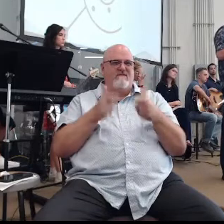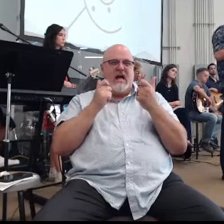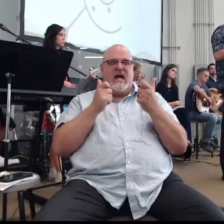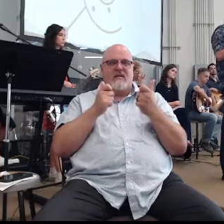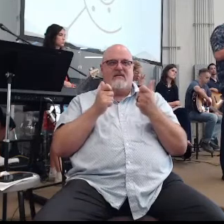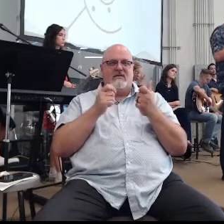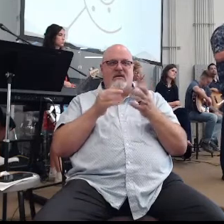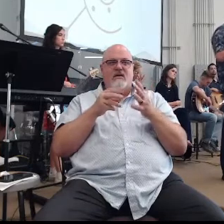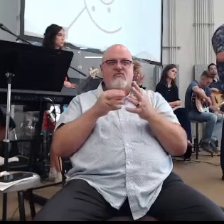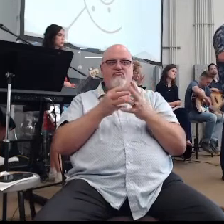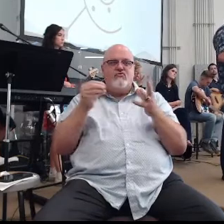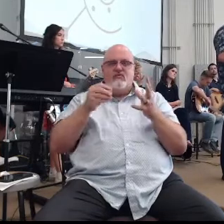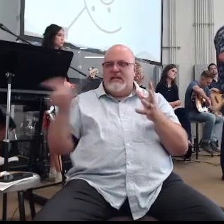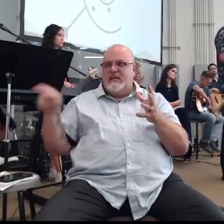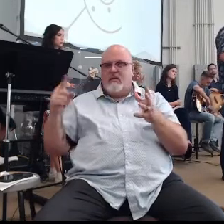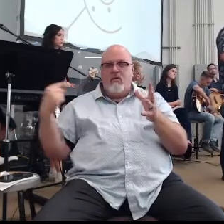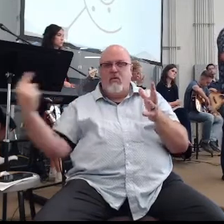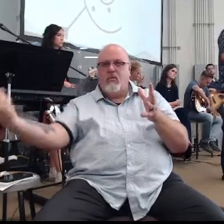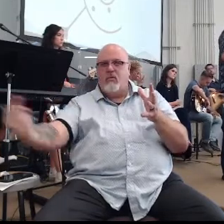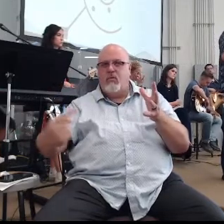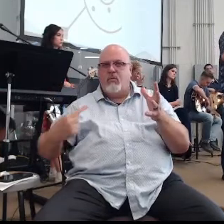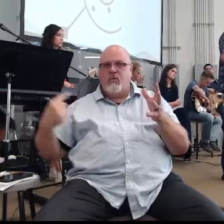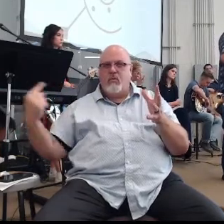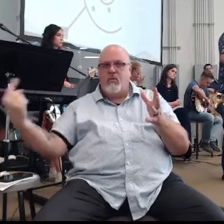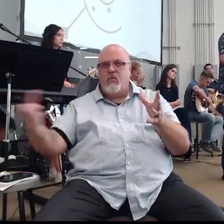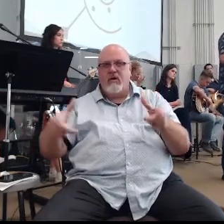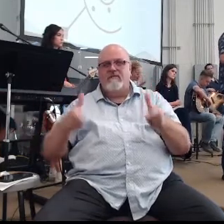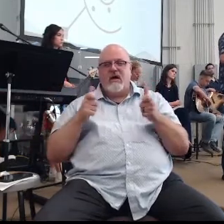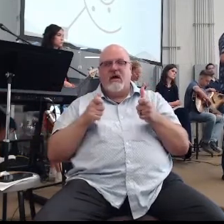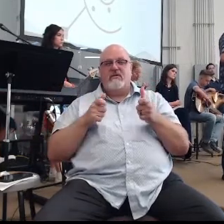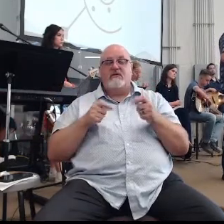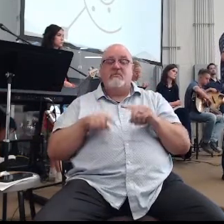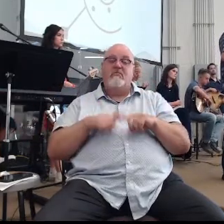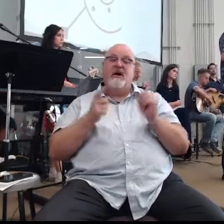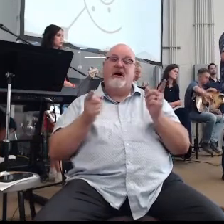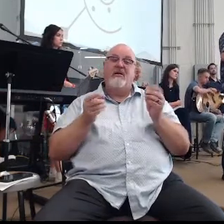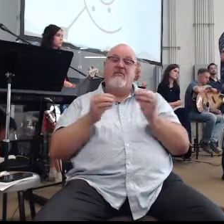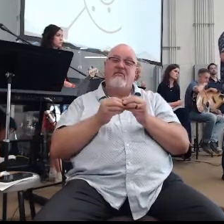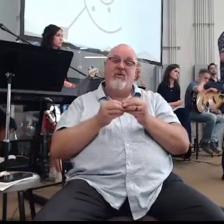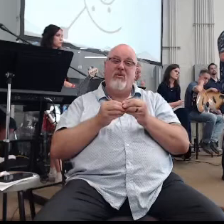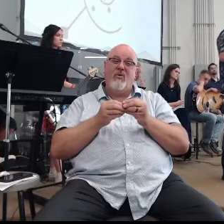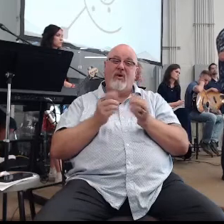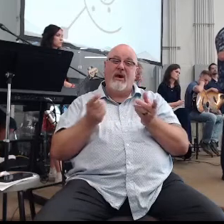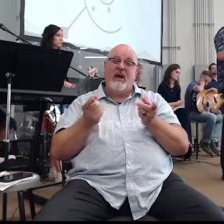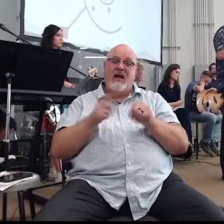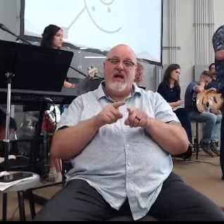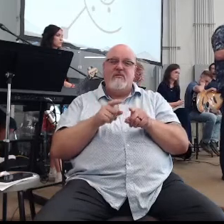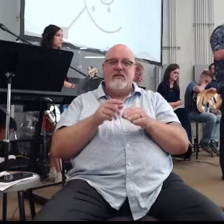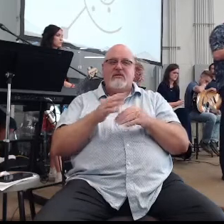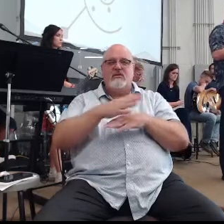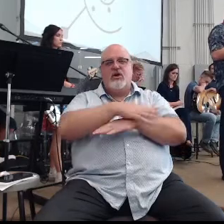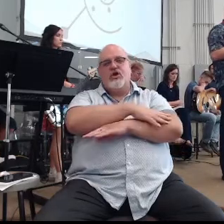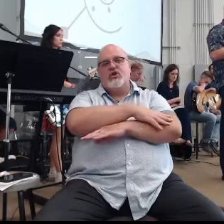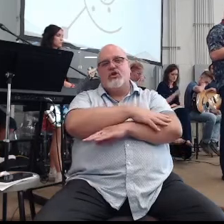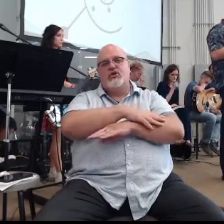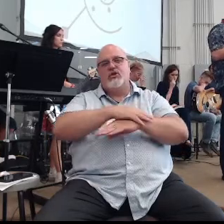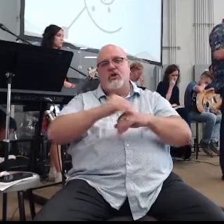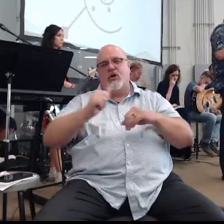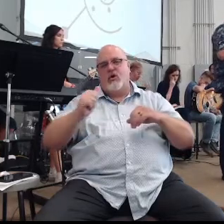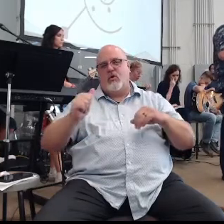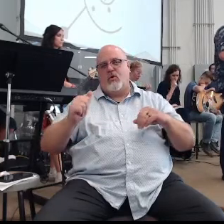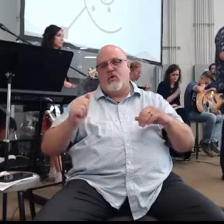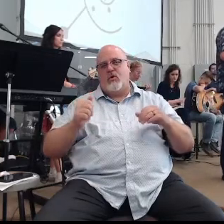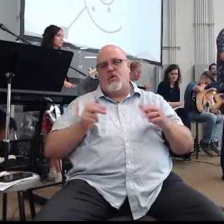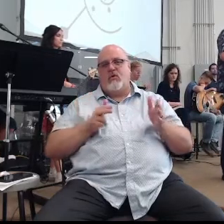events can suck you into an eddy really quickly. More often than not, however, it's a slow pull into the eddy